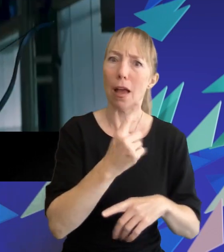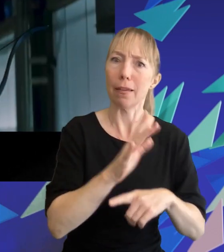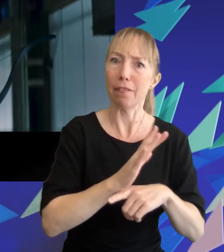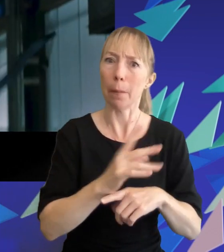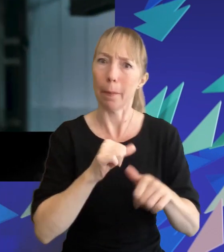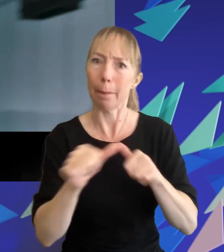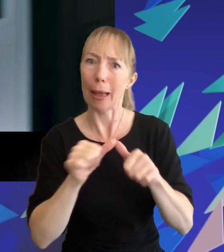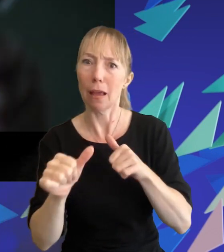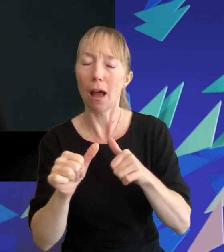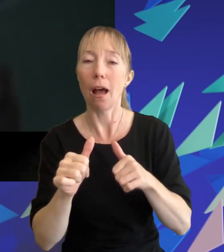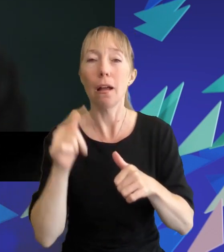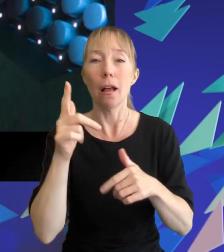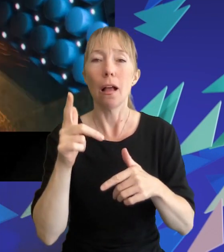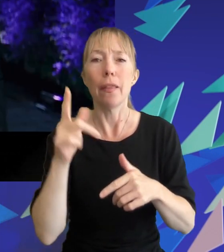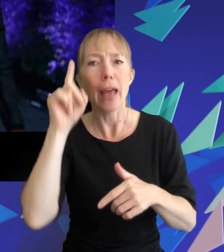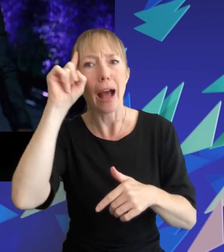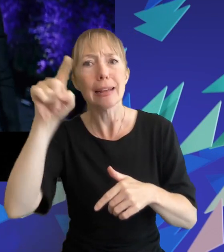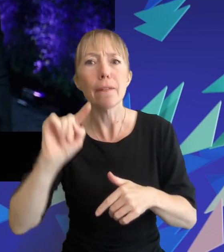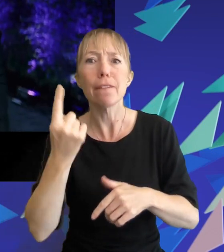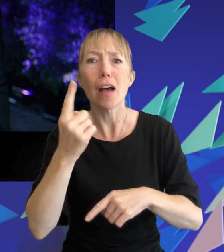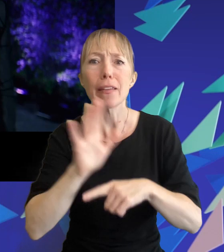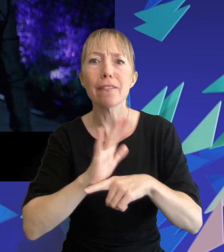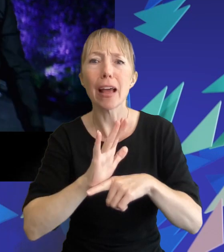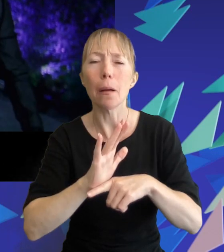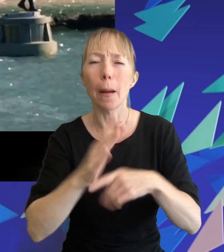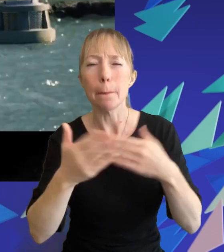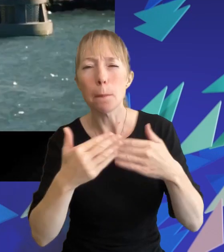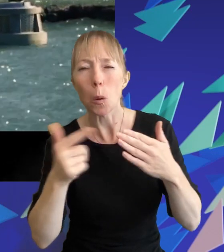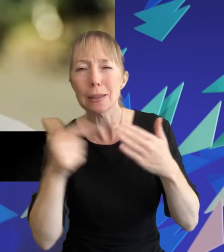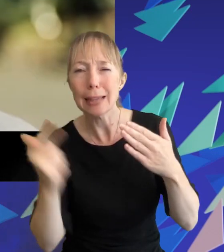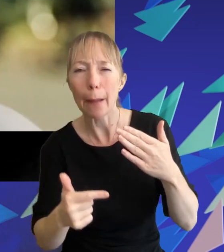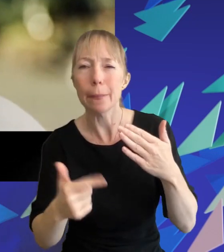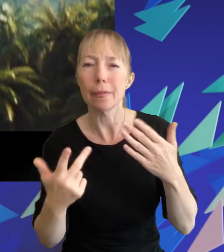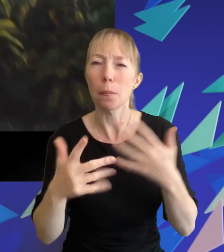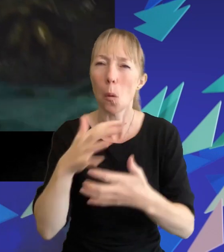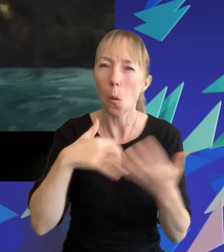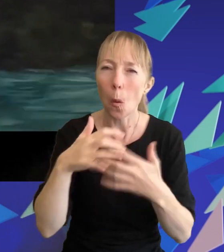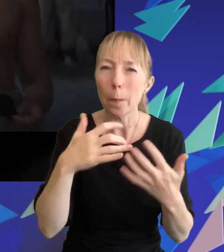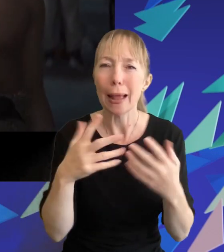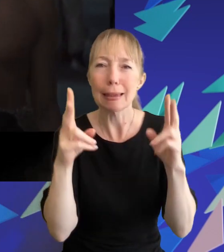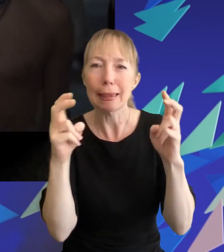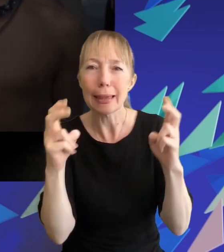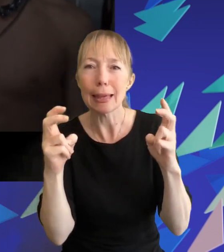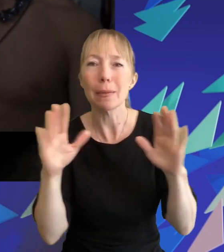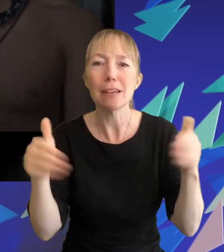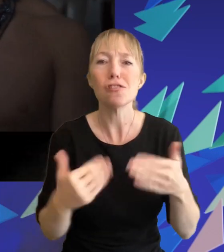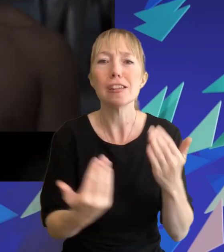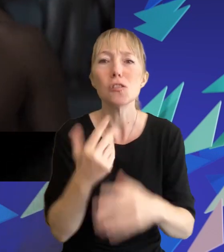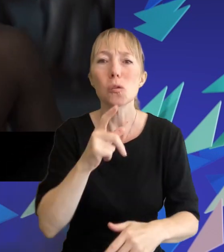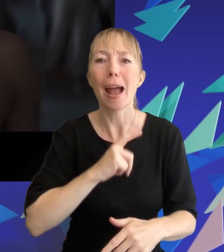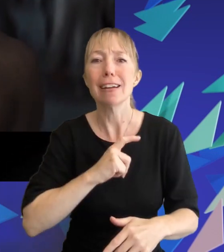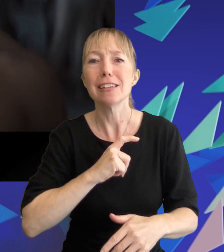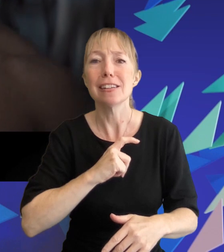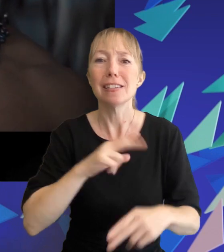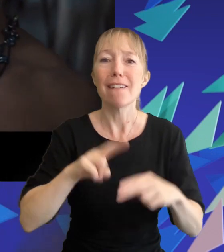concept of the first film and advanced it bringing in more complex themes and introducing new fan favorite characters such as finnick odare